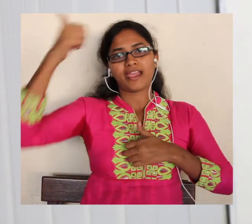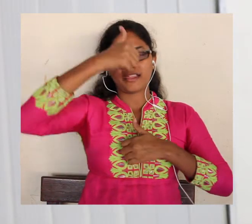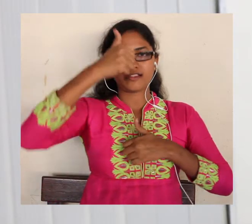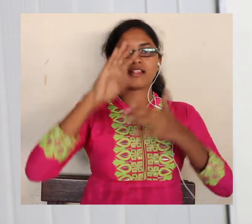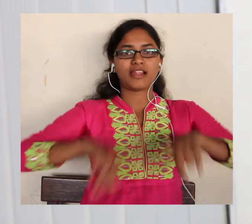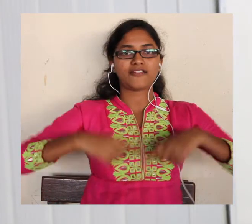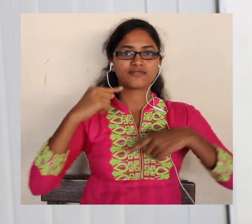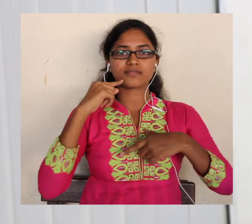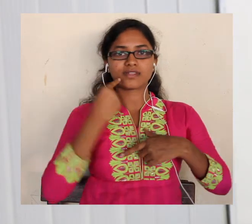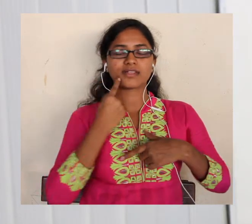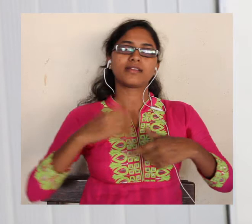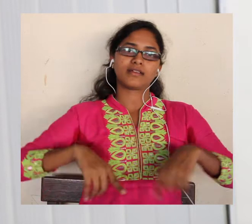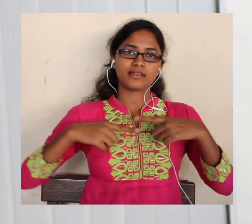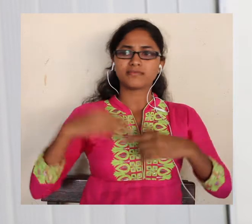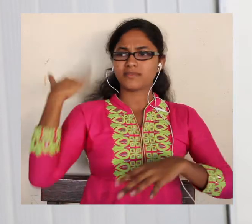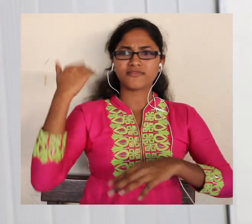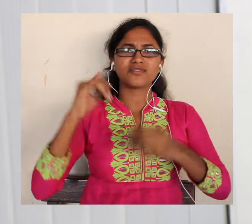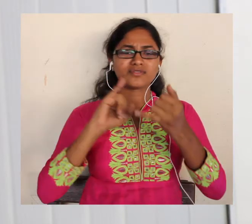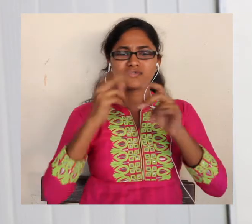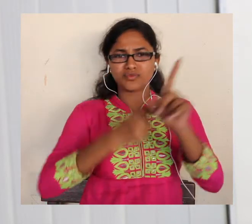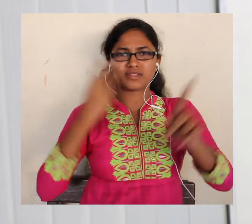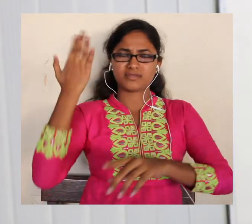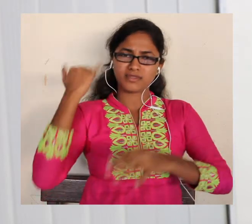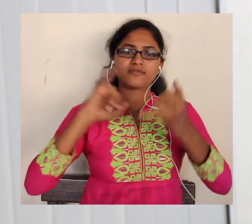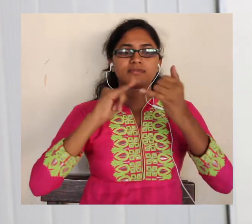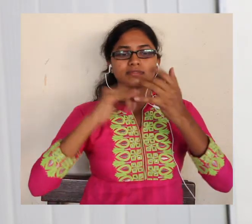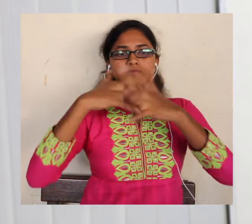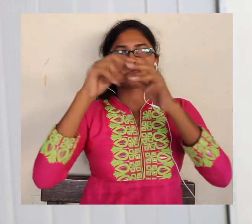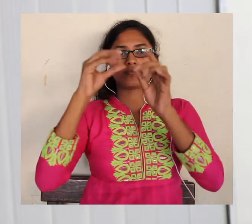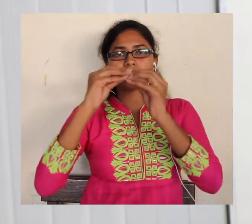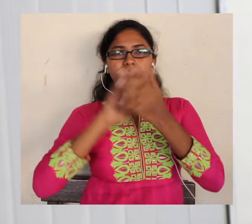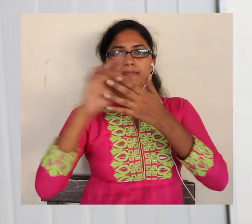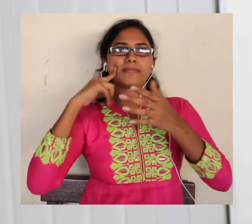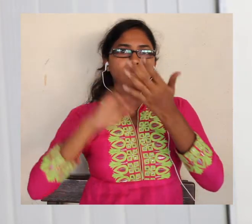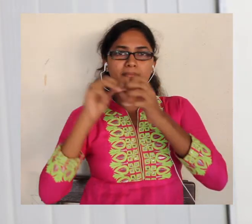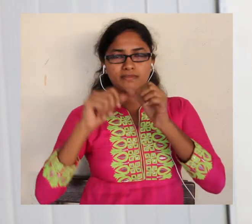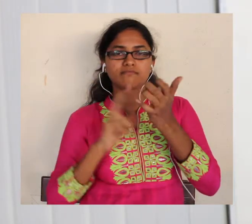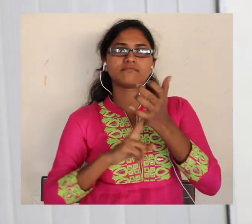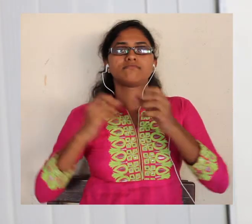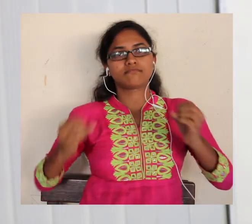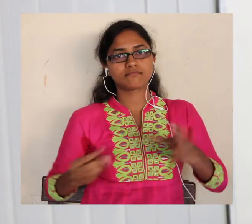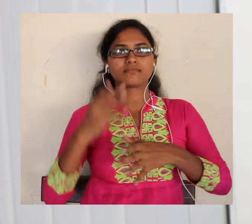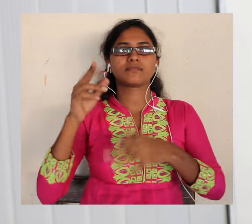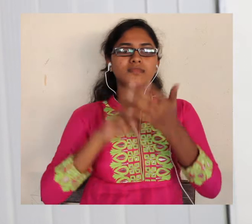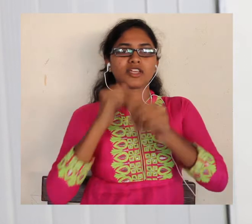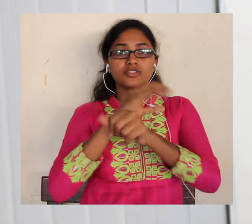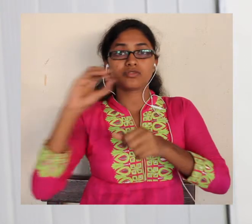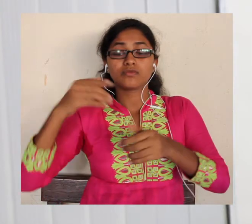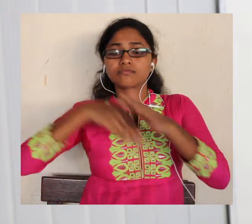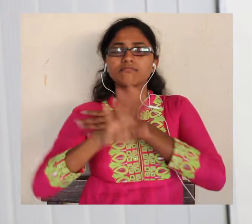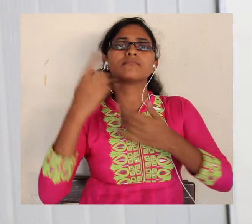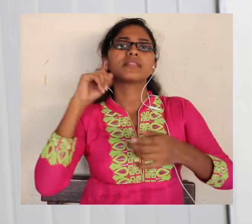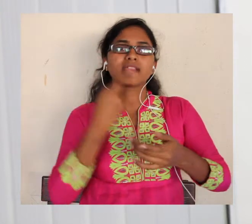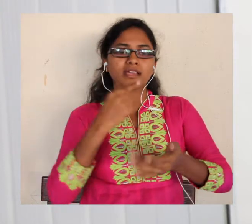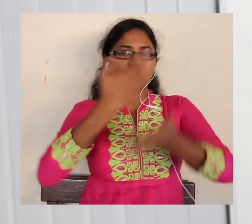when we hired people with disabilities. And so far our experience with this initiative has been